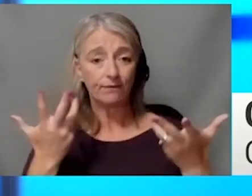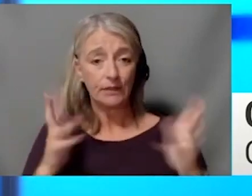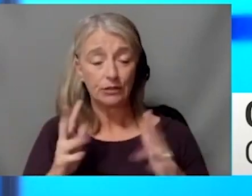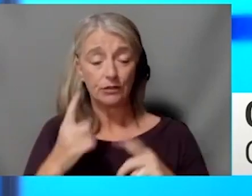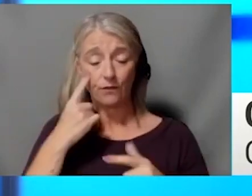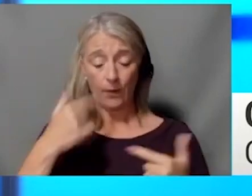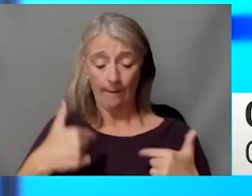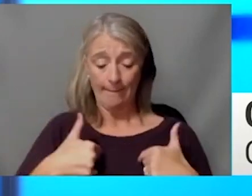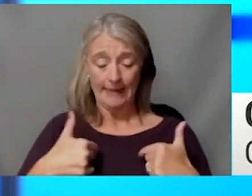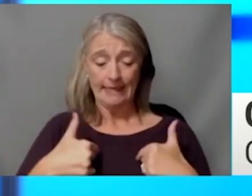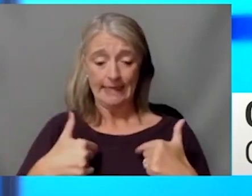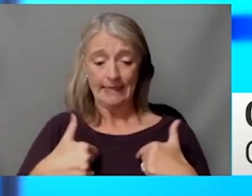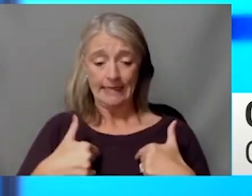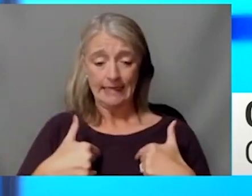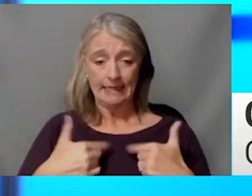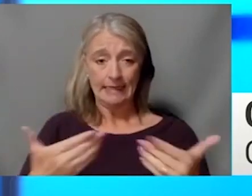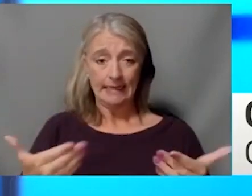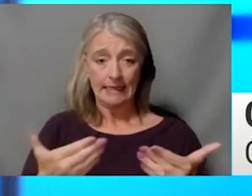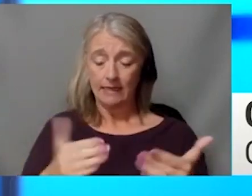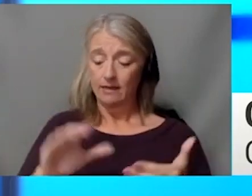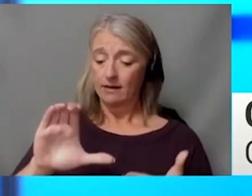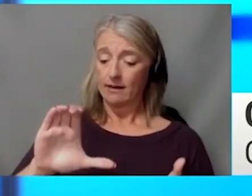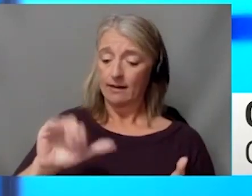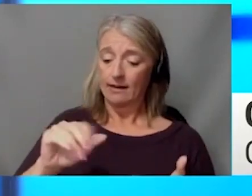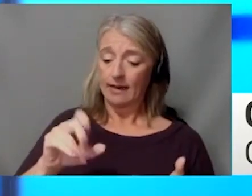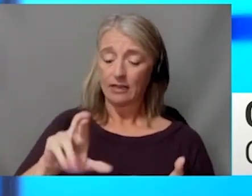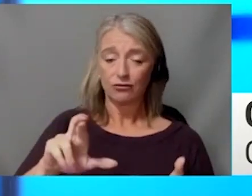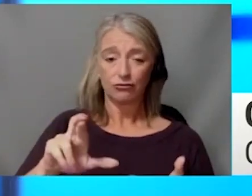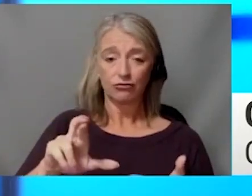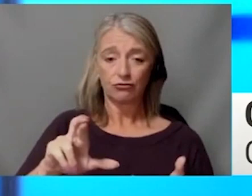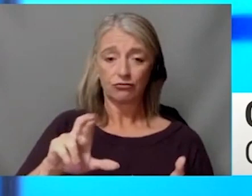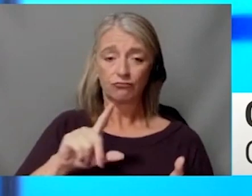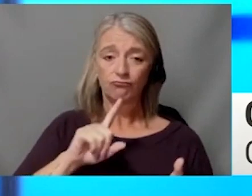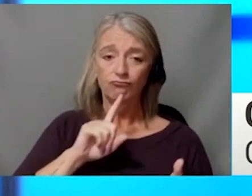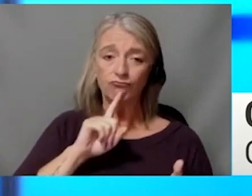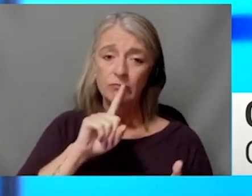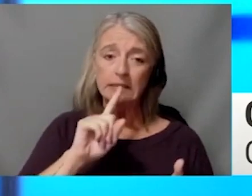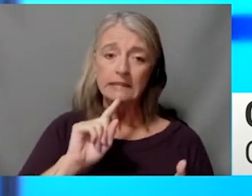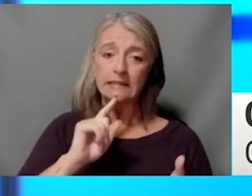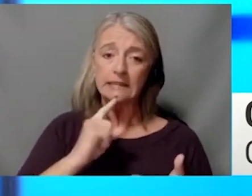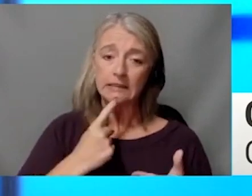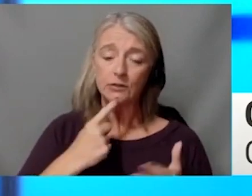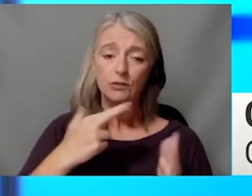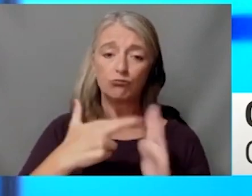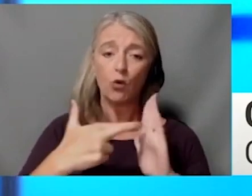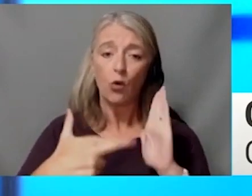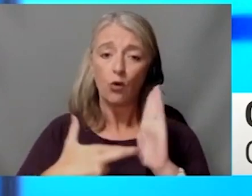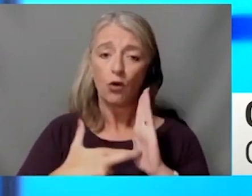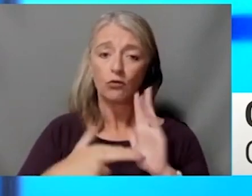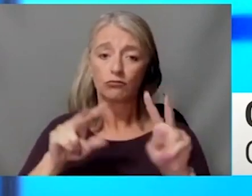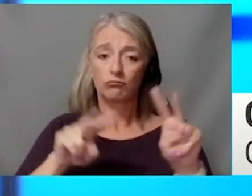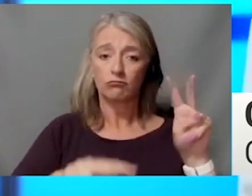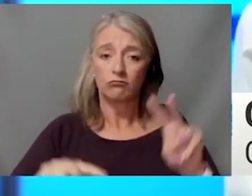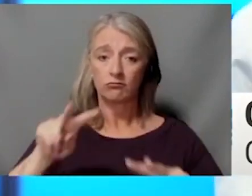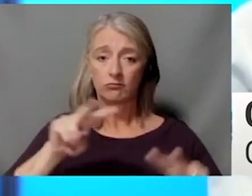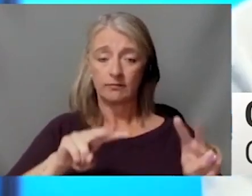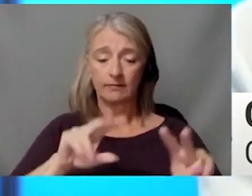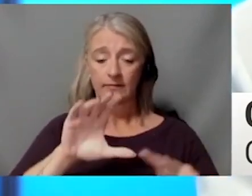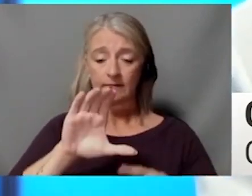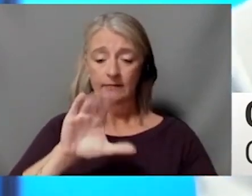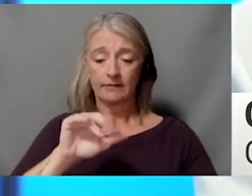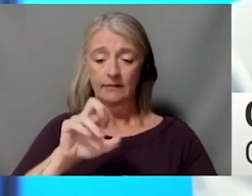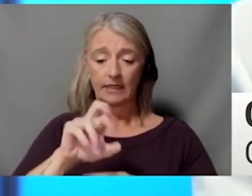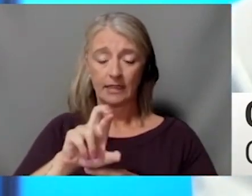cancer center, we've really developed very rigorous protocols to look out for cancer patients who may have COVID infection, and to